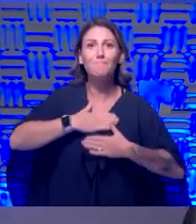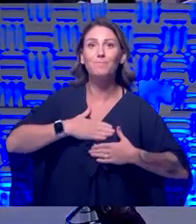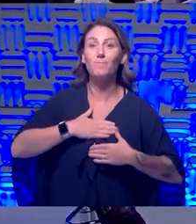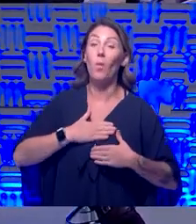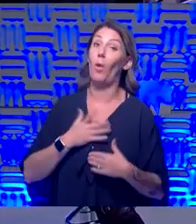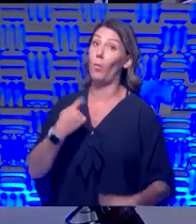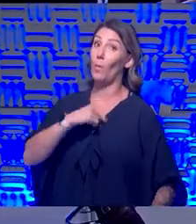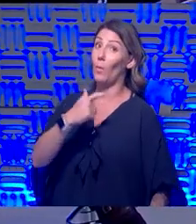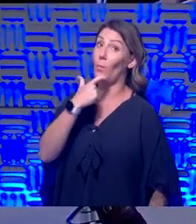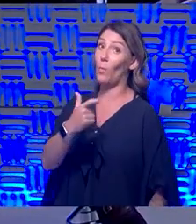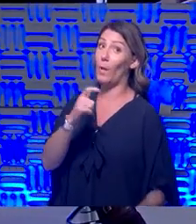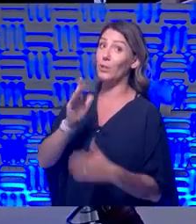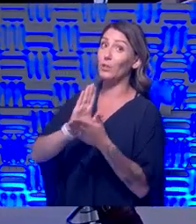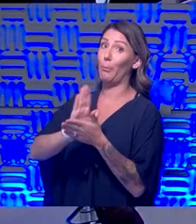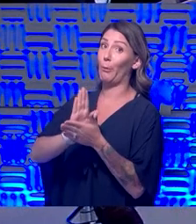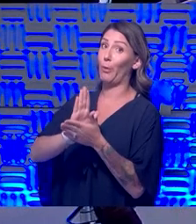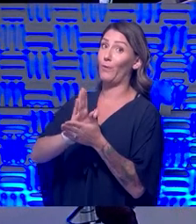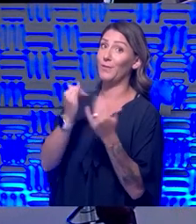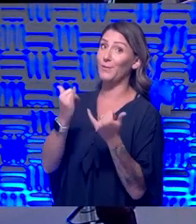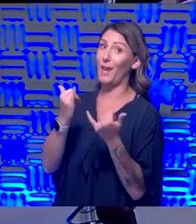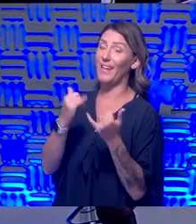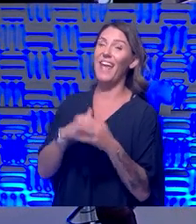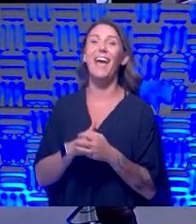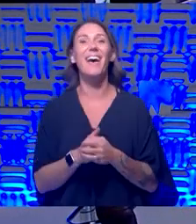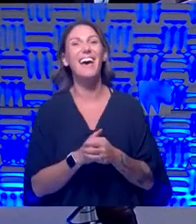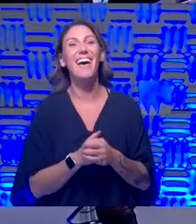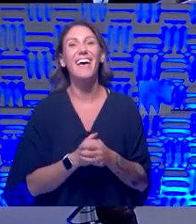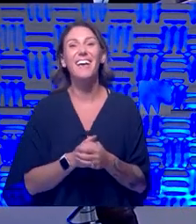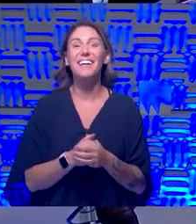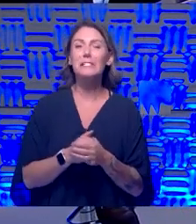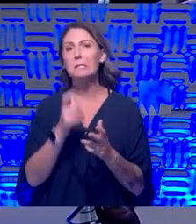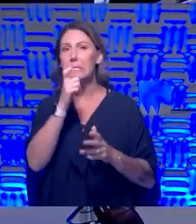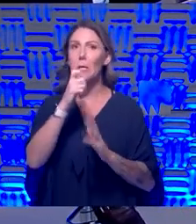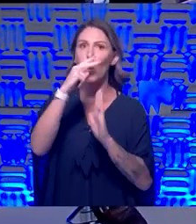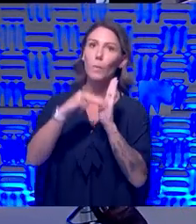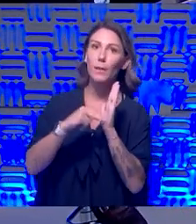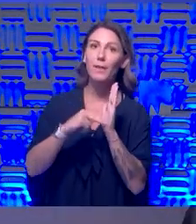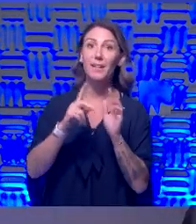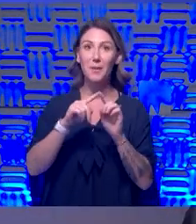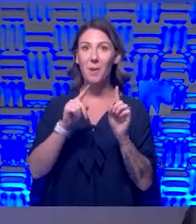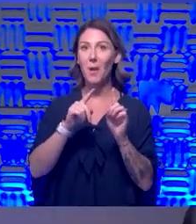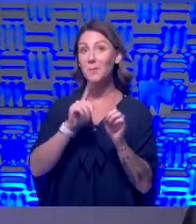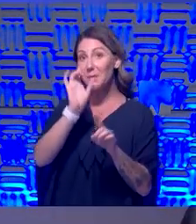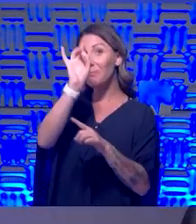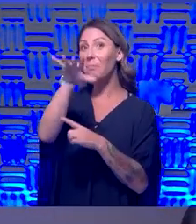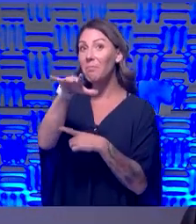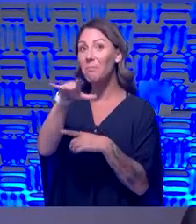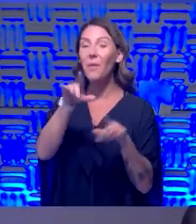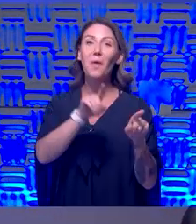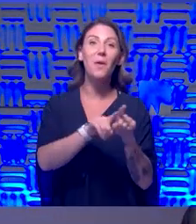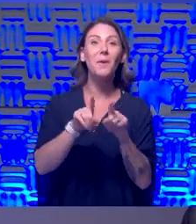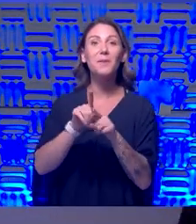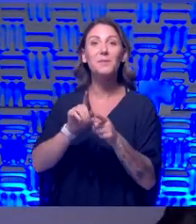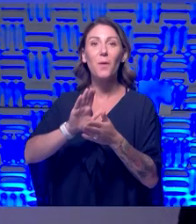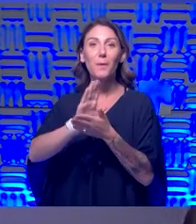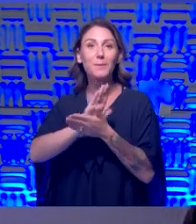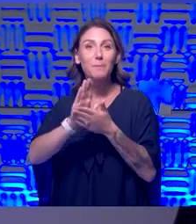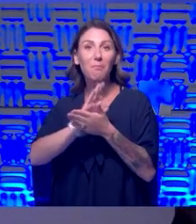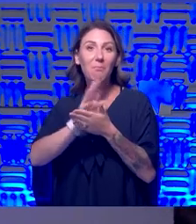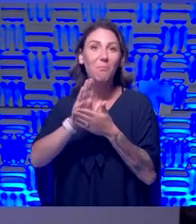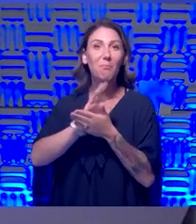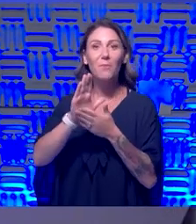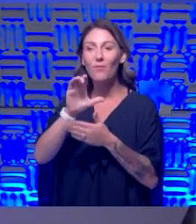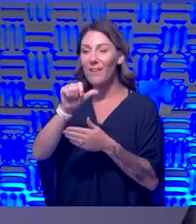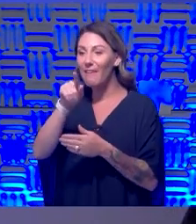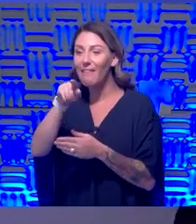movies right now. Yeah. I was going to say, I was actually ready to adapt We gave up reading, but I was going to say, I was going to adapt that and say, you could also do a movie club. There's like the AFI, you know,